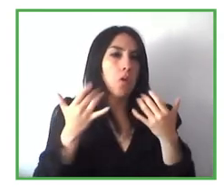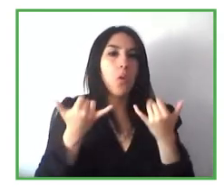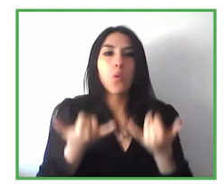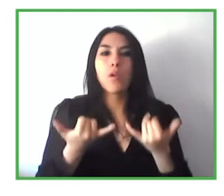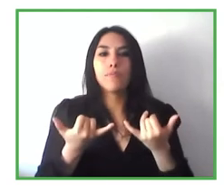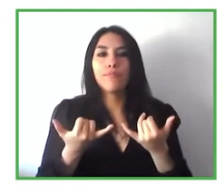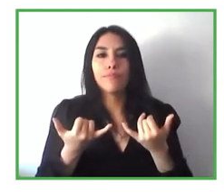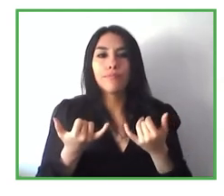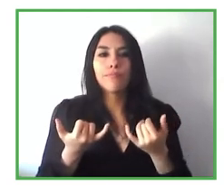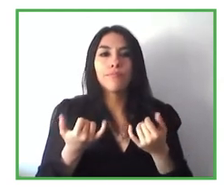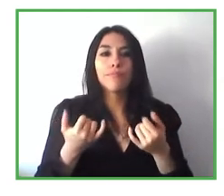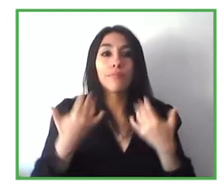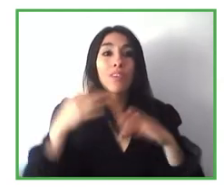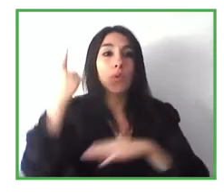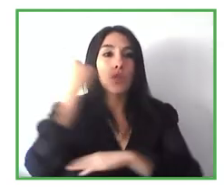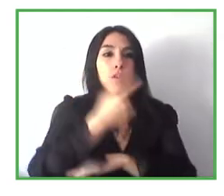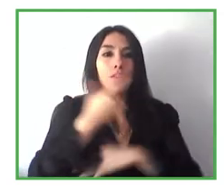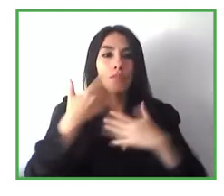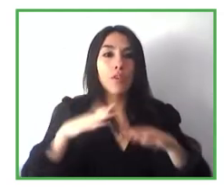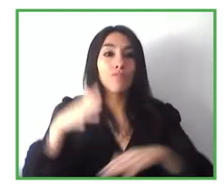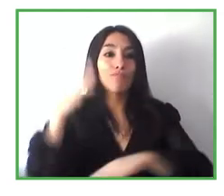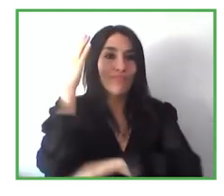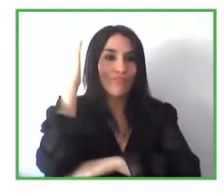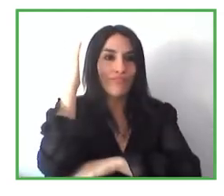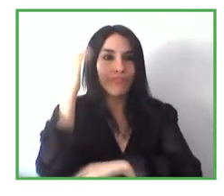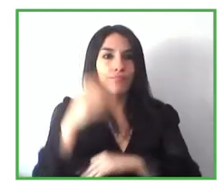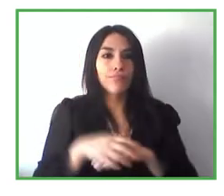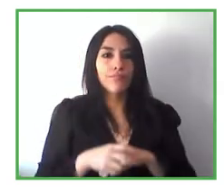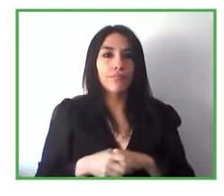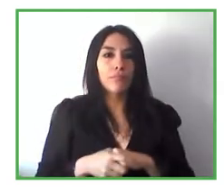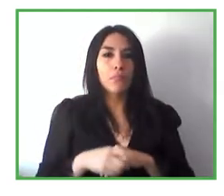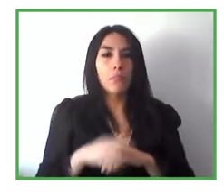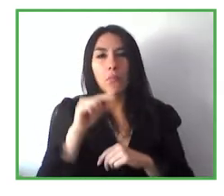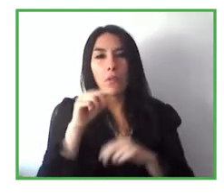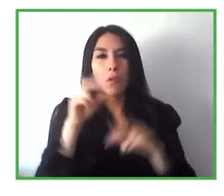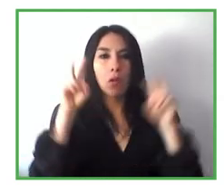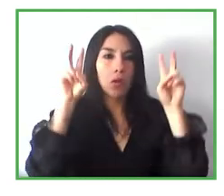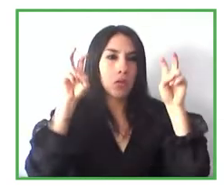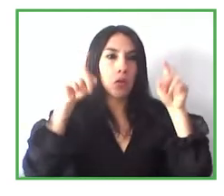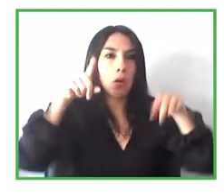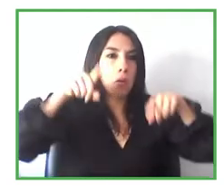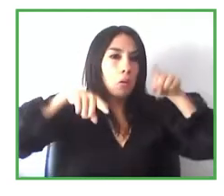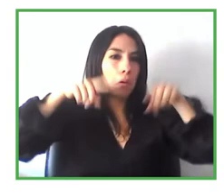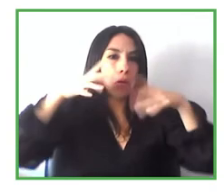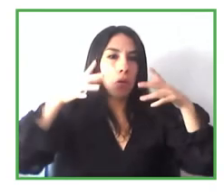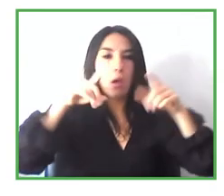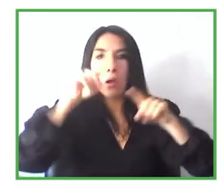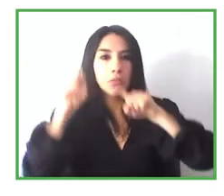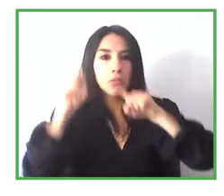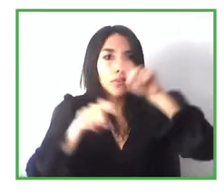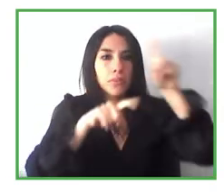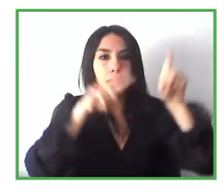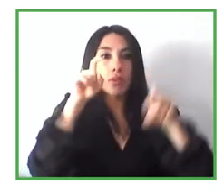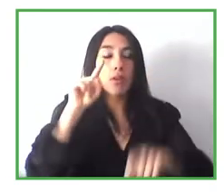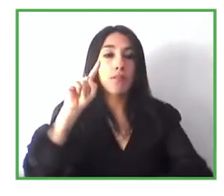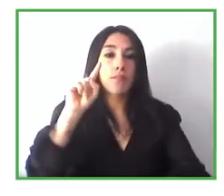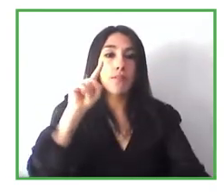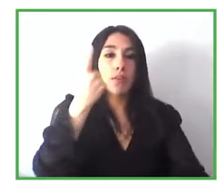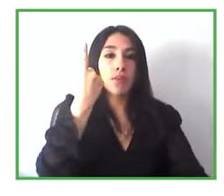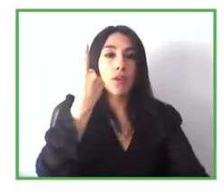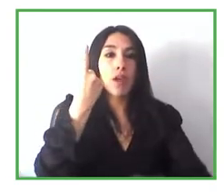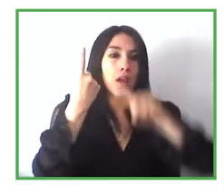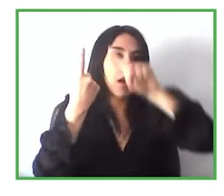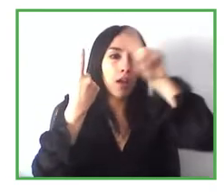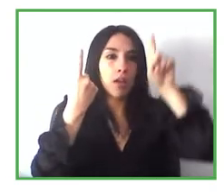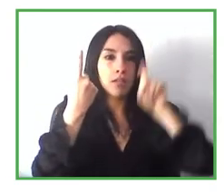to be able to really speak about things that are specific and that I wanted to ask. The first question goes to